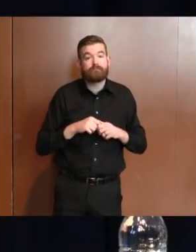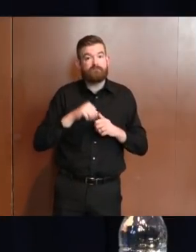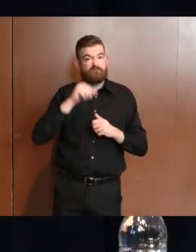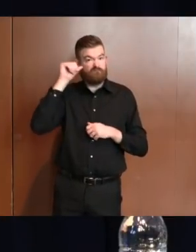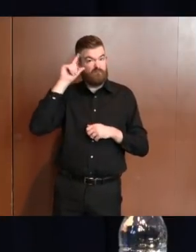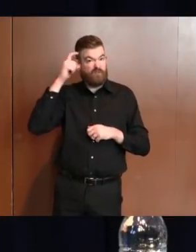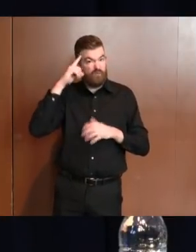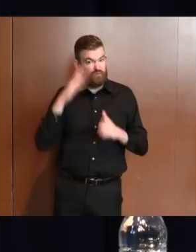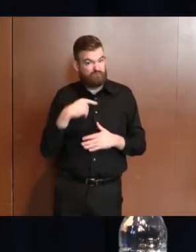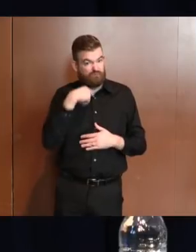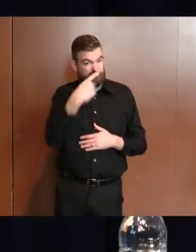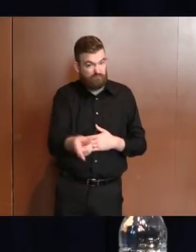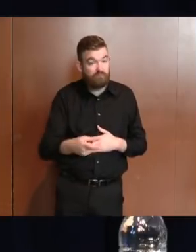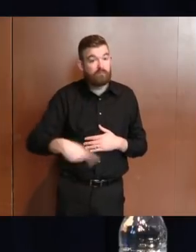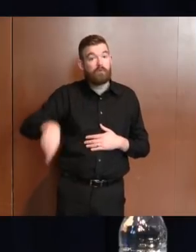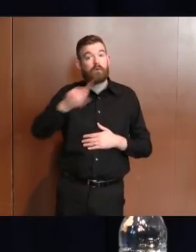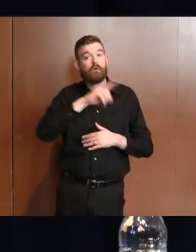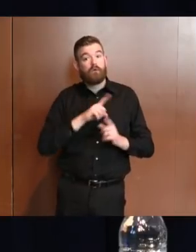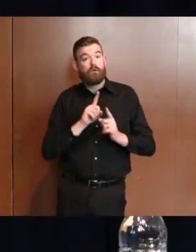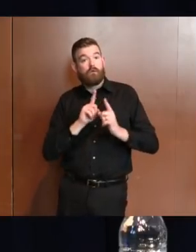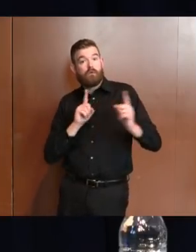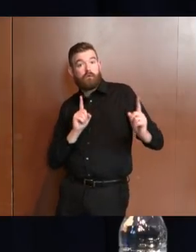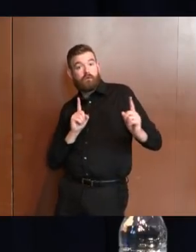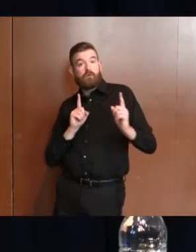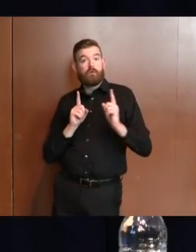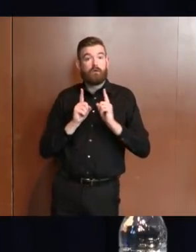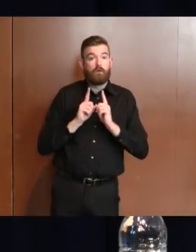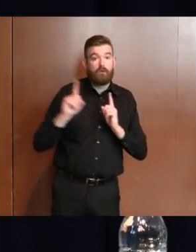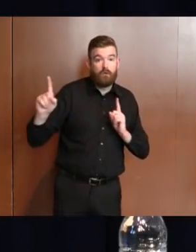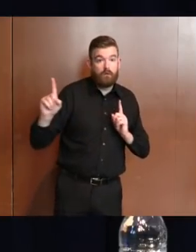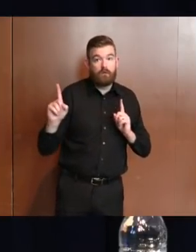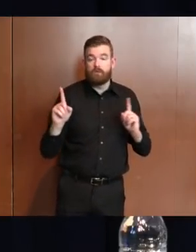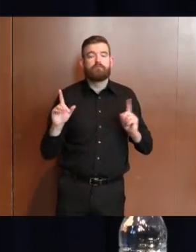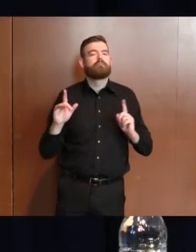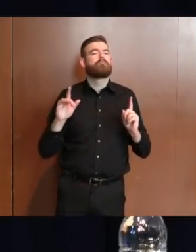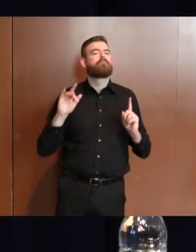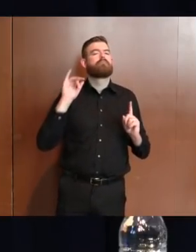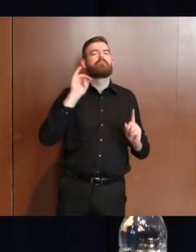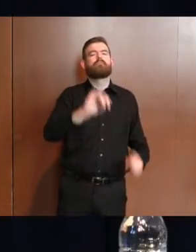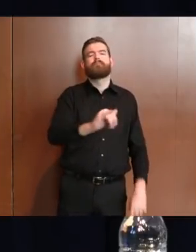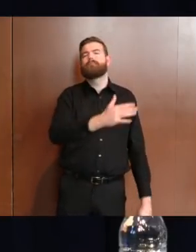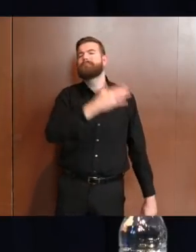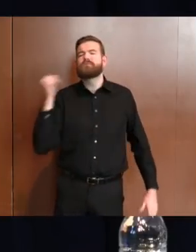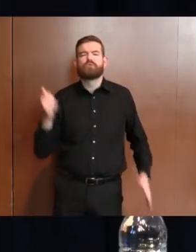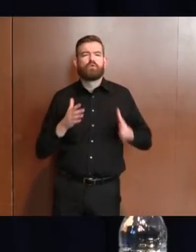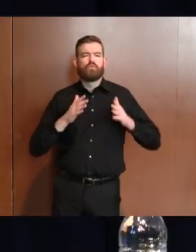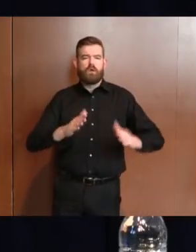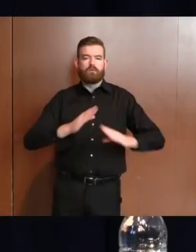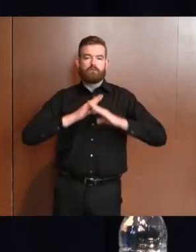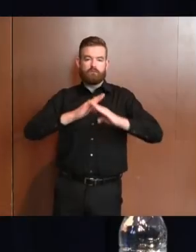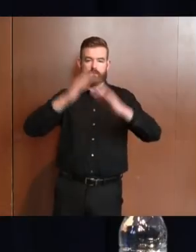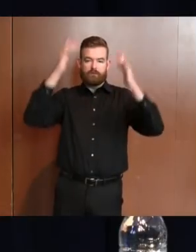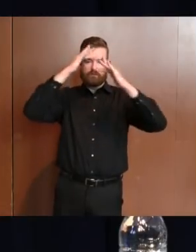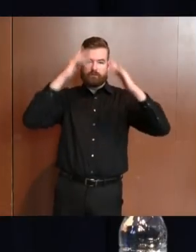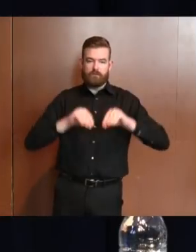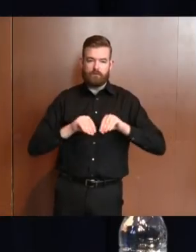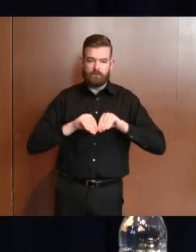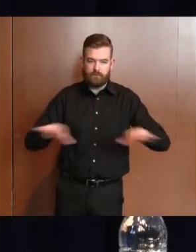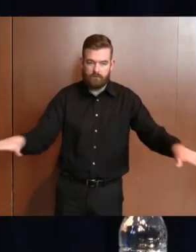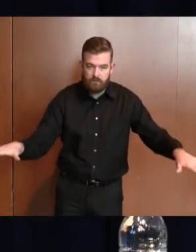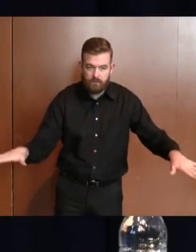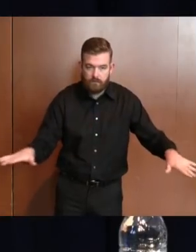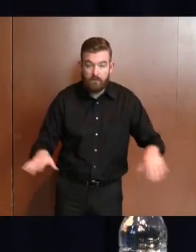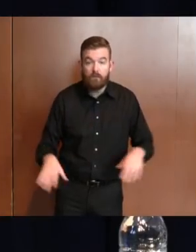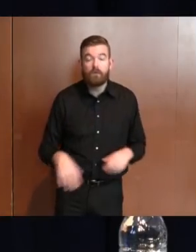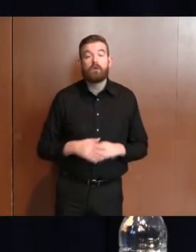distancing is by far our best preventative measure. Wearing a simple cloth face